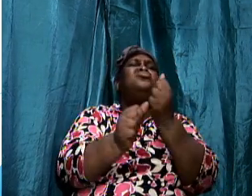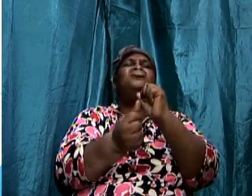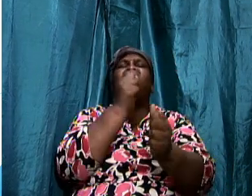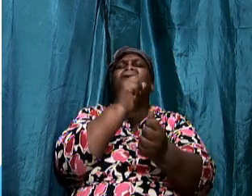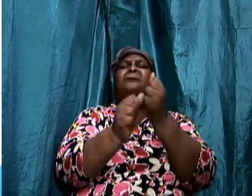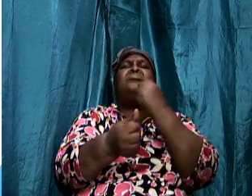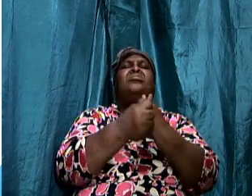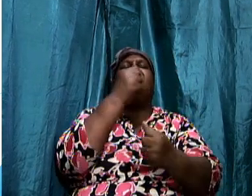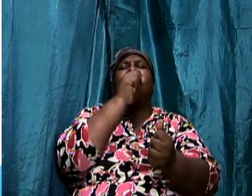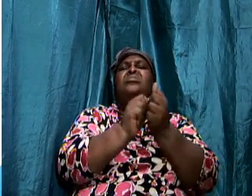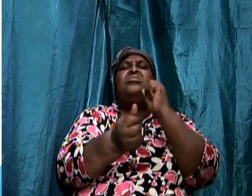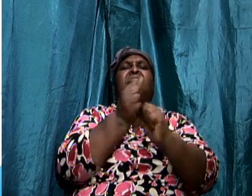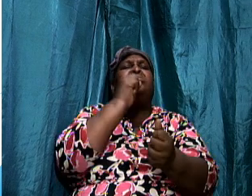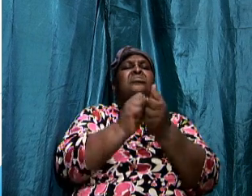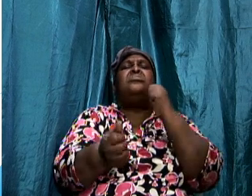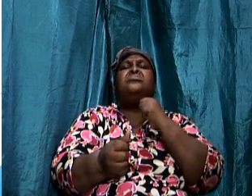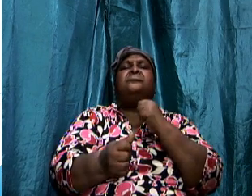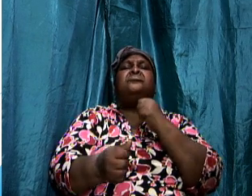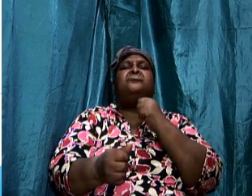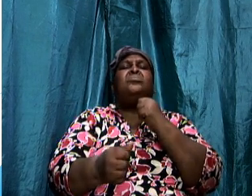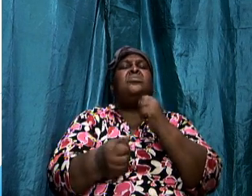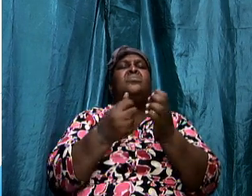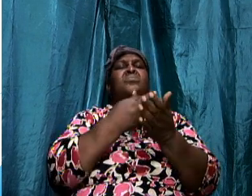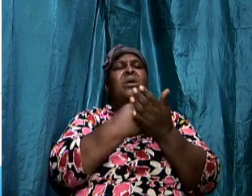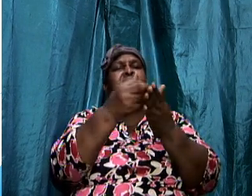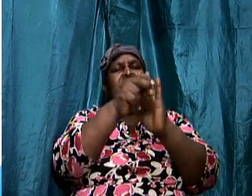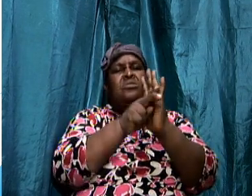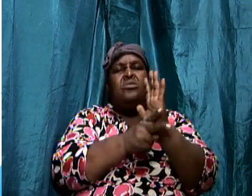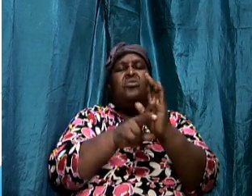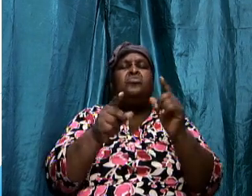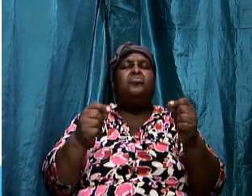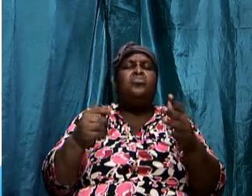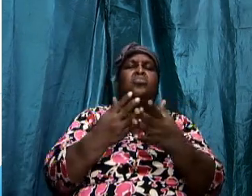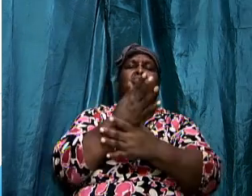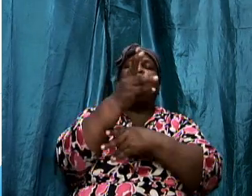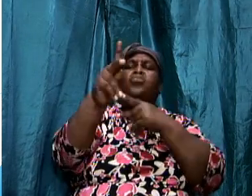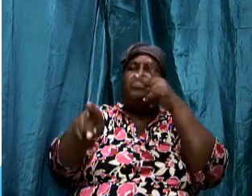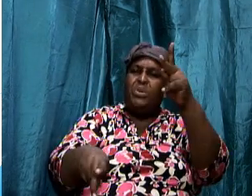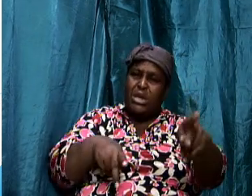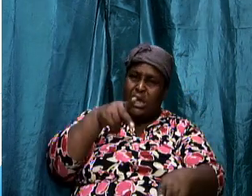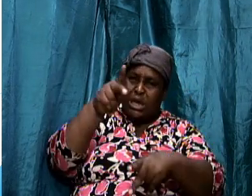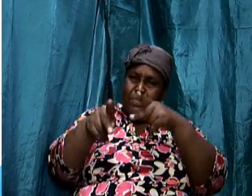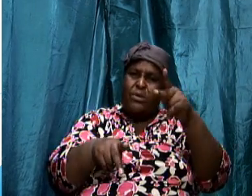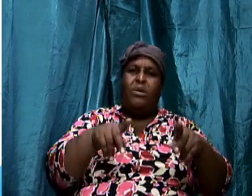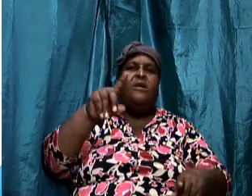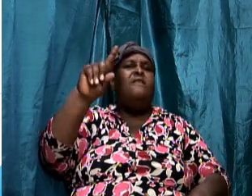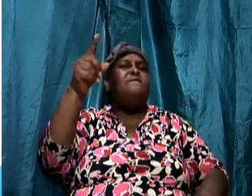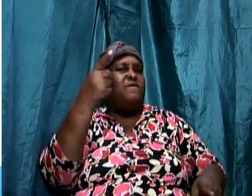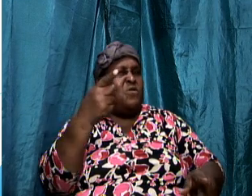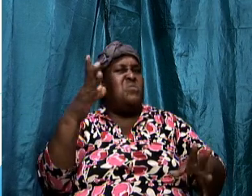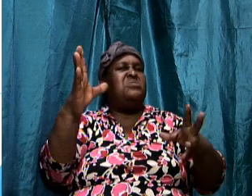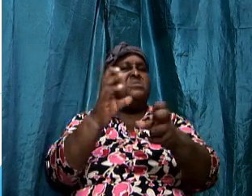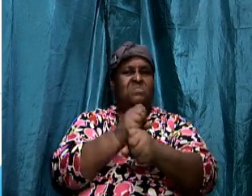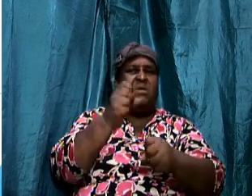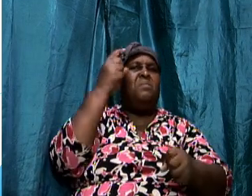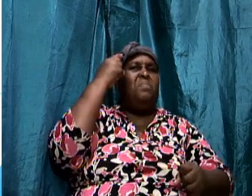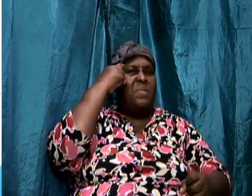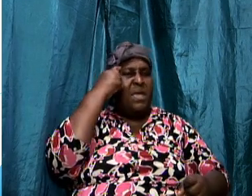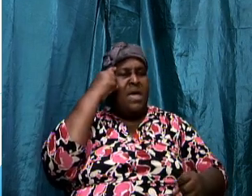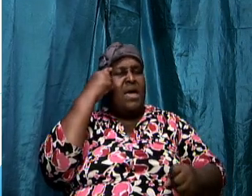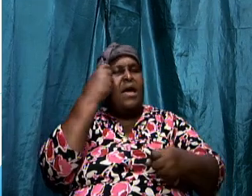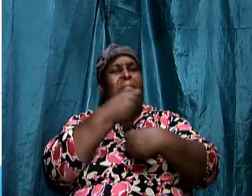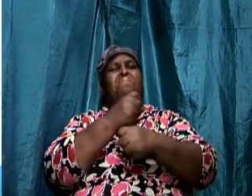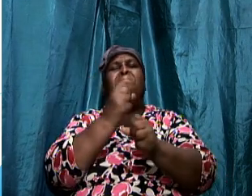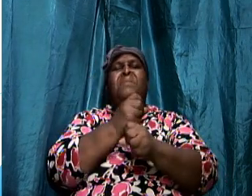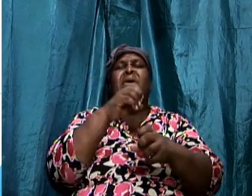he is going to do it through people but to do it through people he first capture their mind and cause them in their minds